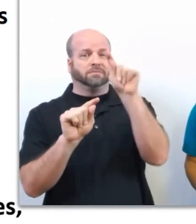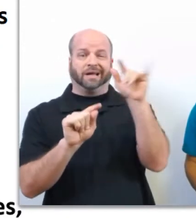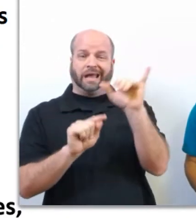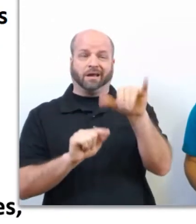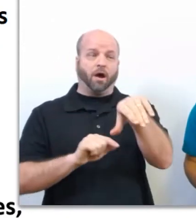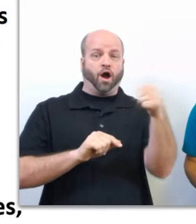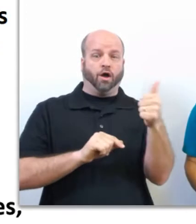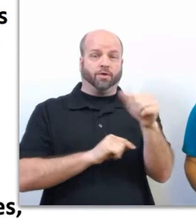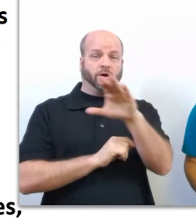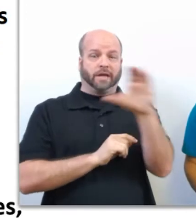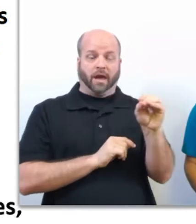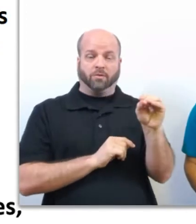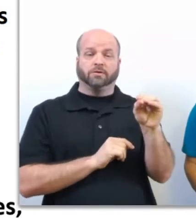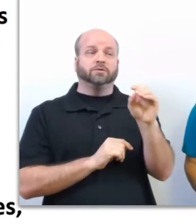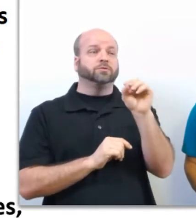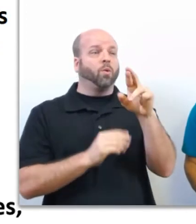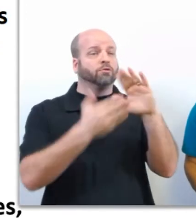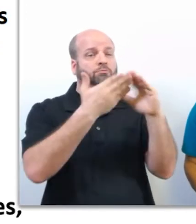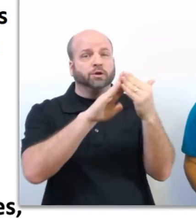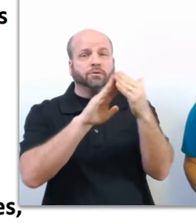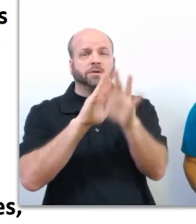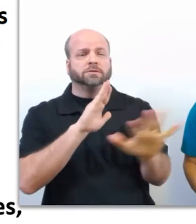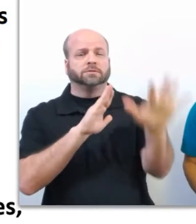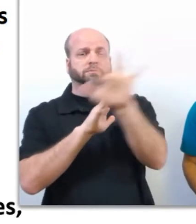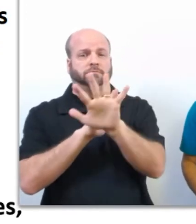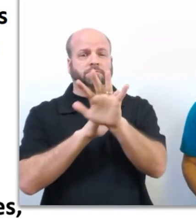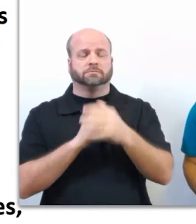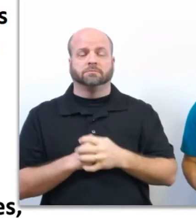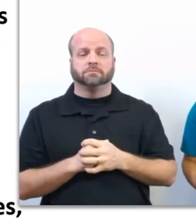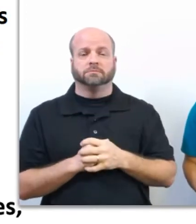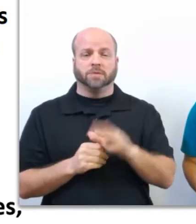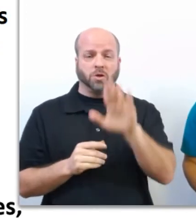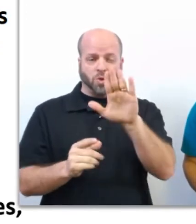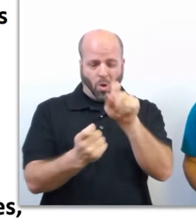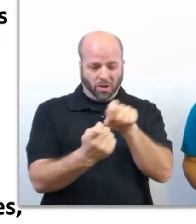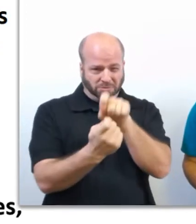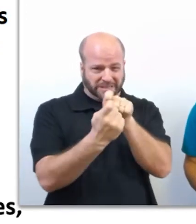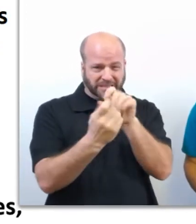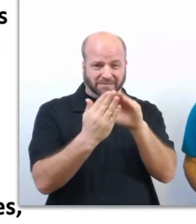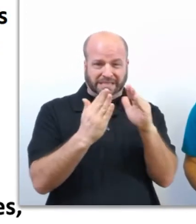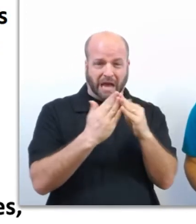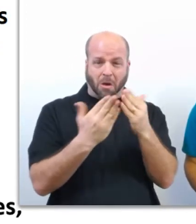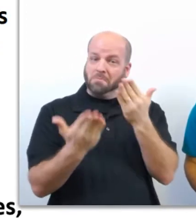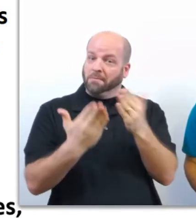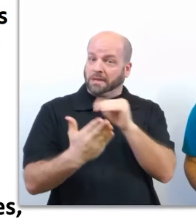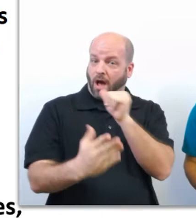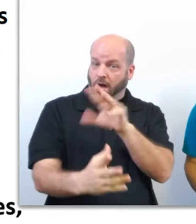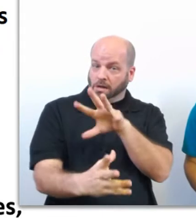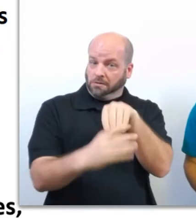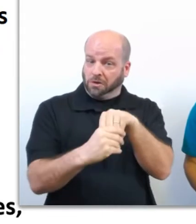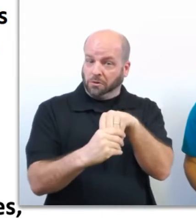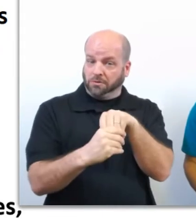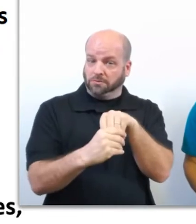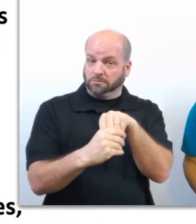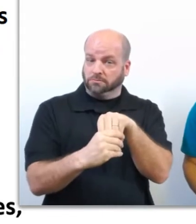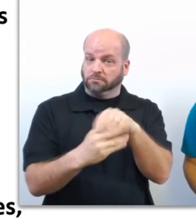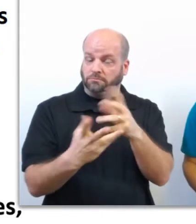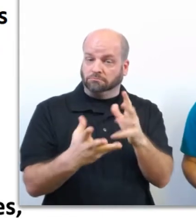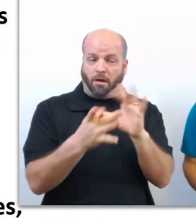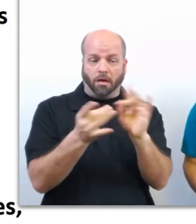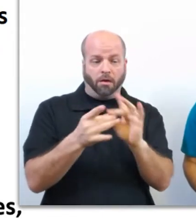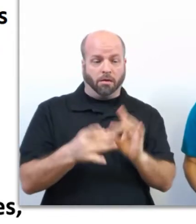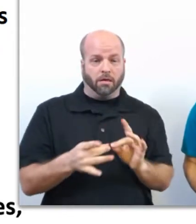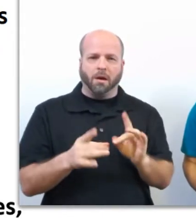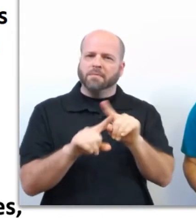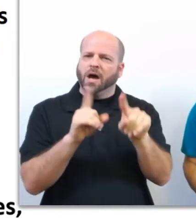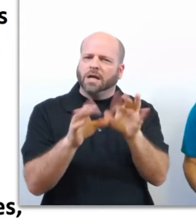counties, communities, and landmarks. Your specific town may not always be mentioned in a weather forecast, so it's